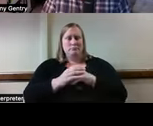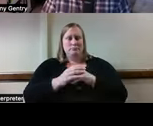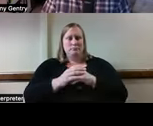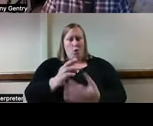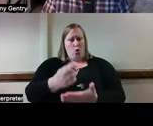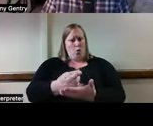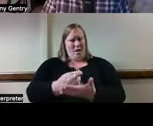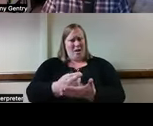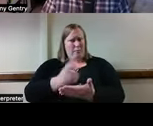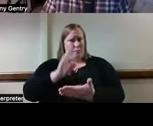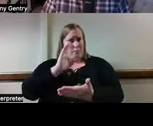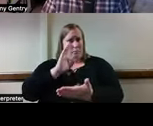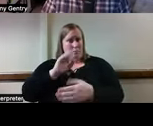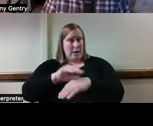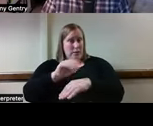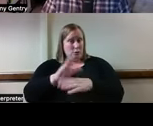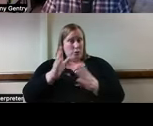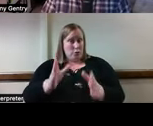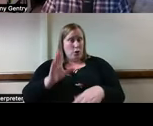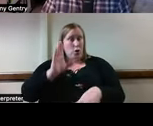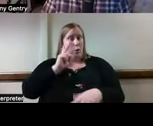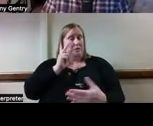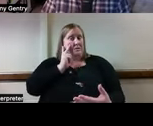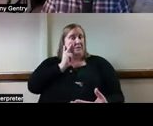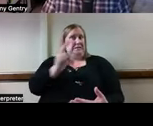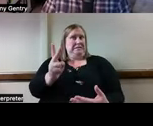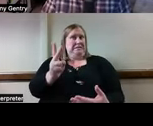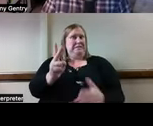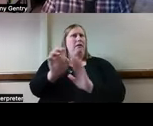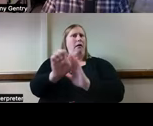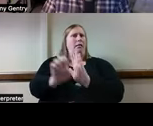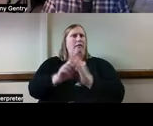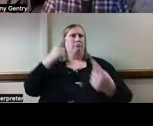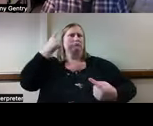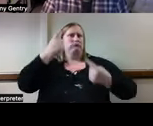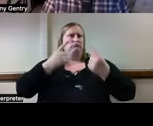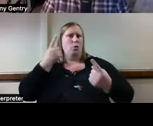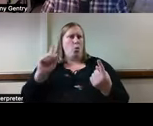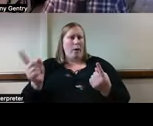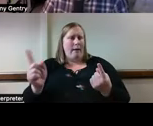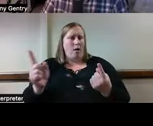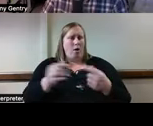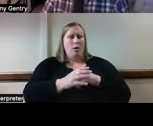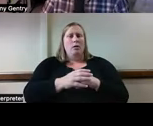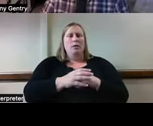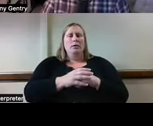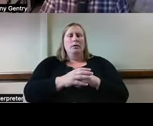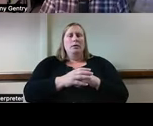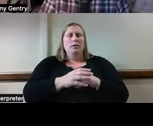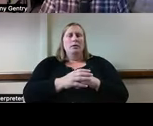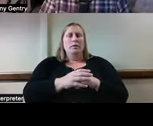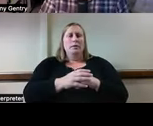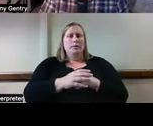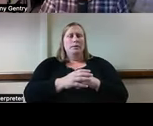counselor might come into a smart home ethical consideration. And right off the bat, in the very first of the codes,